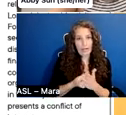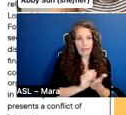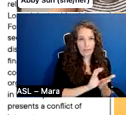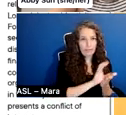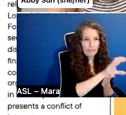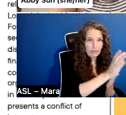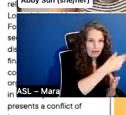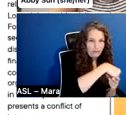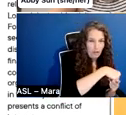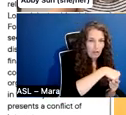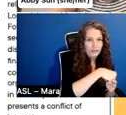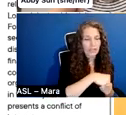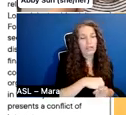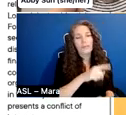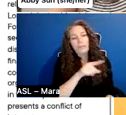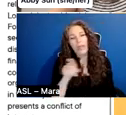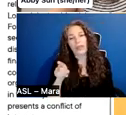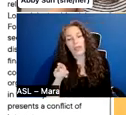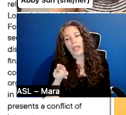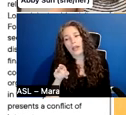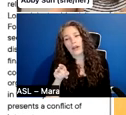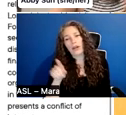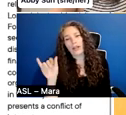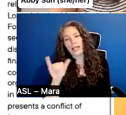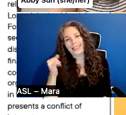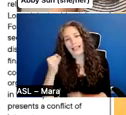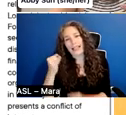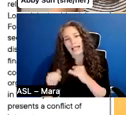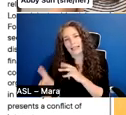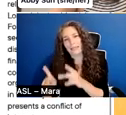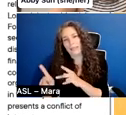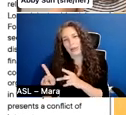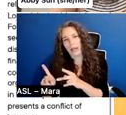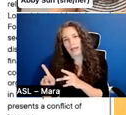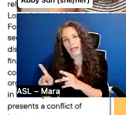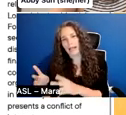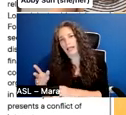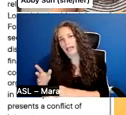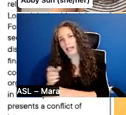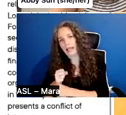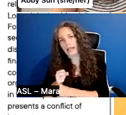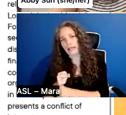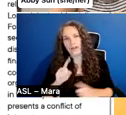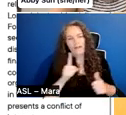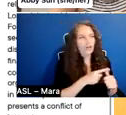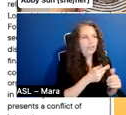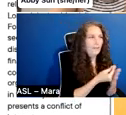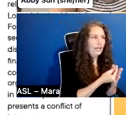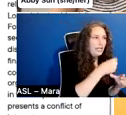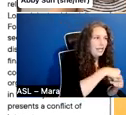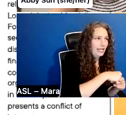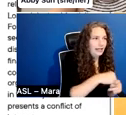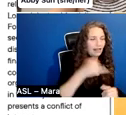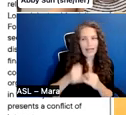they are the, almost the last people, it's kind of last money in is the first money out when it comes to waterfall. So